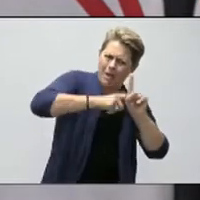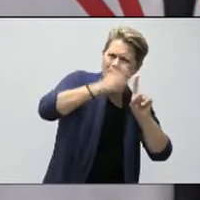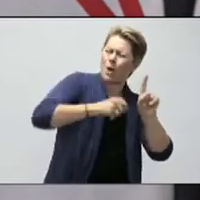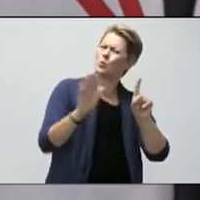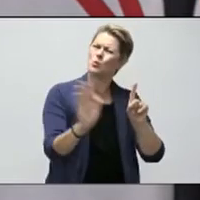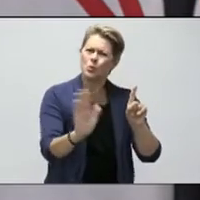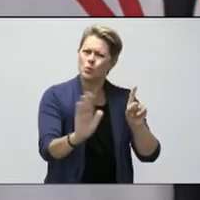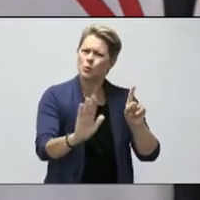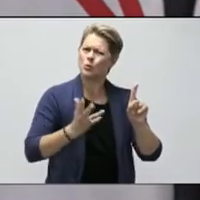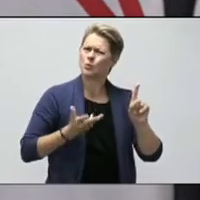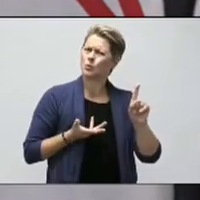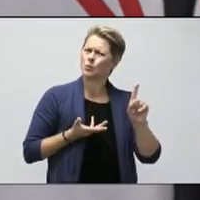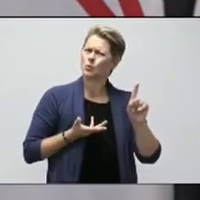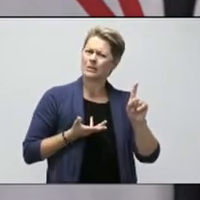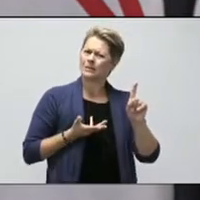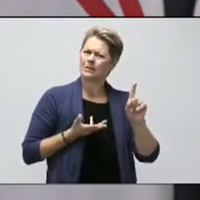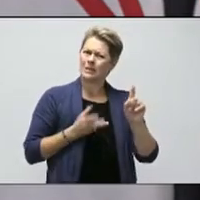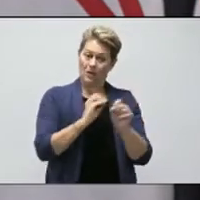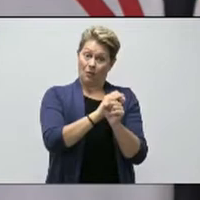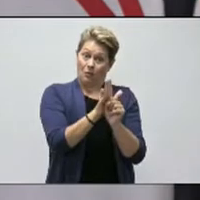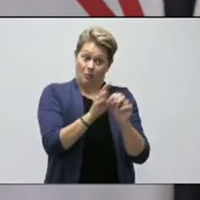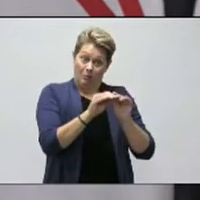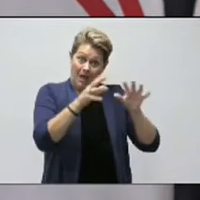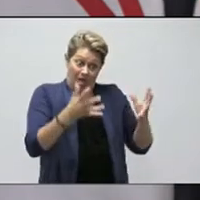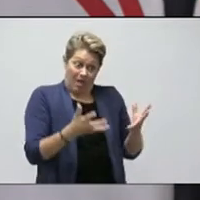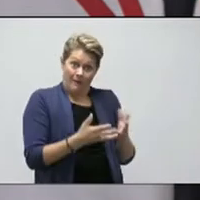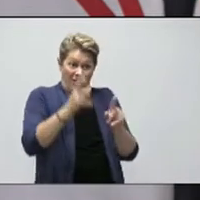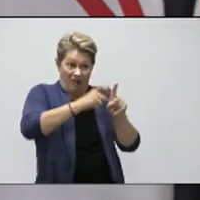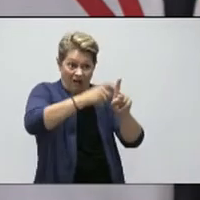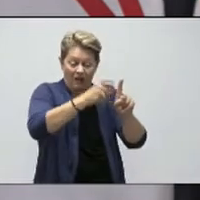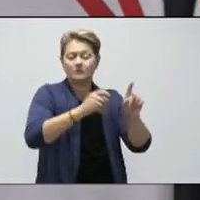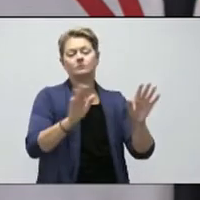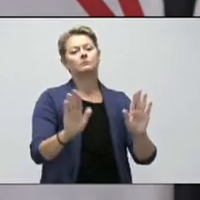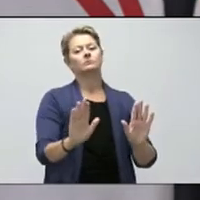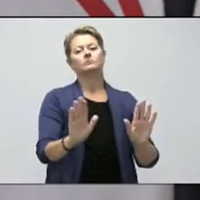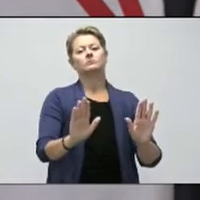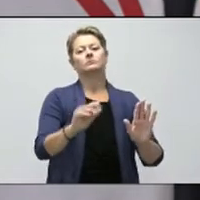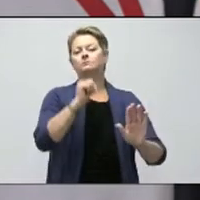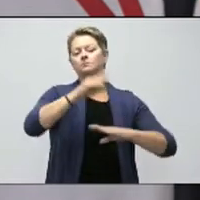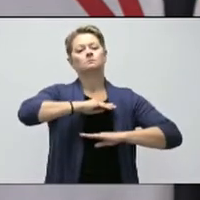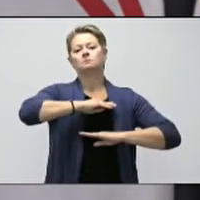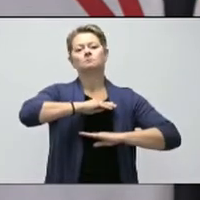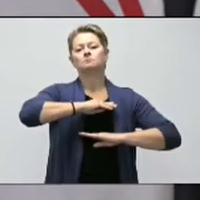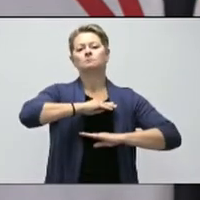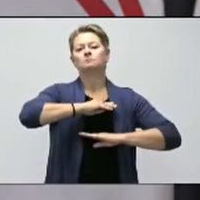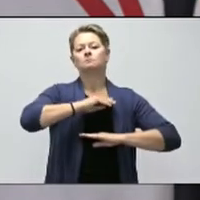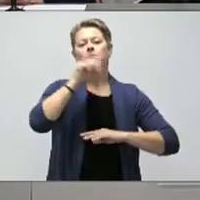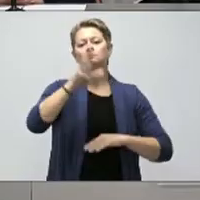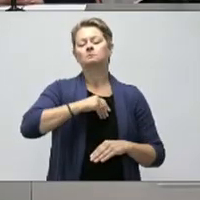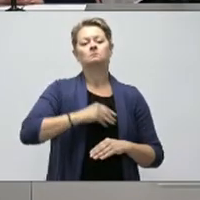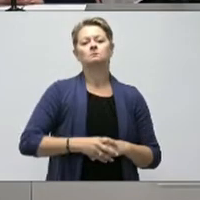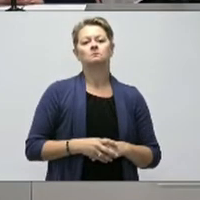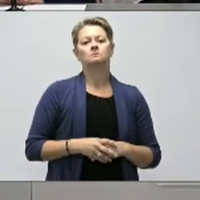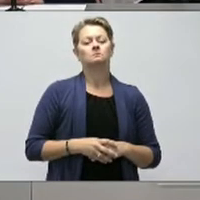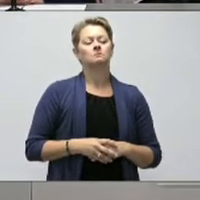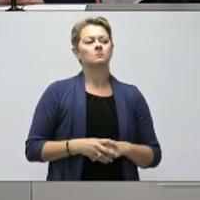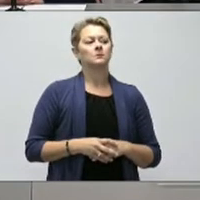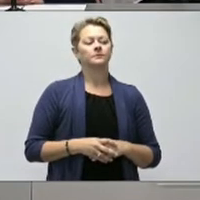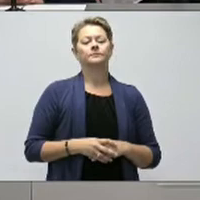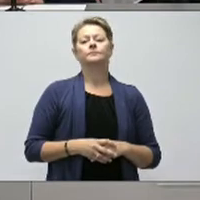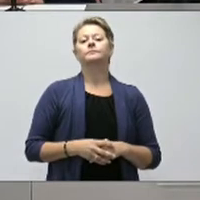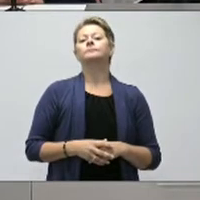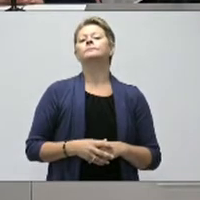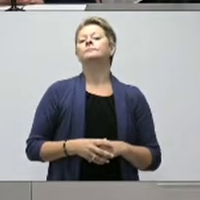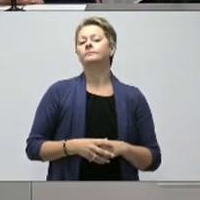in the case of a pandemic, and it should not be tolerated in any shape or form. We have to remember that